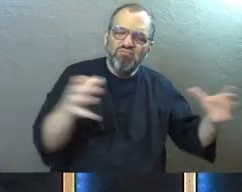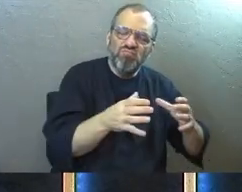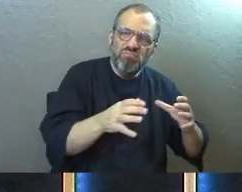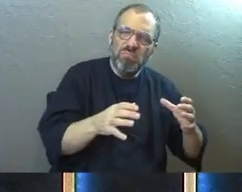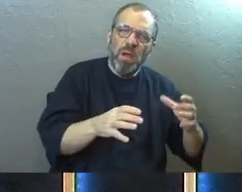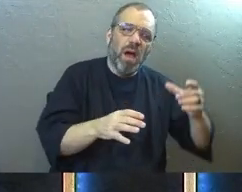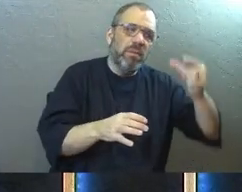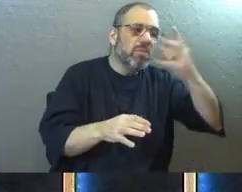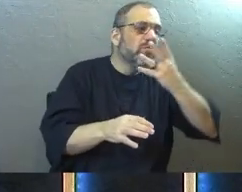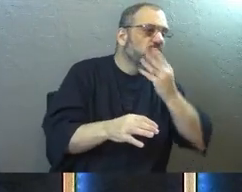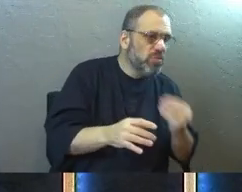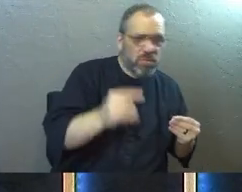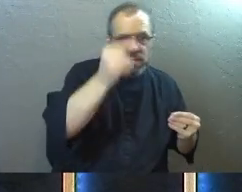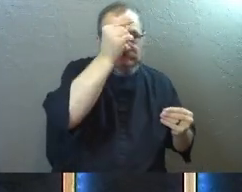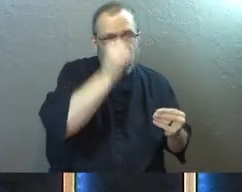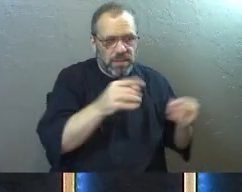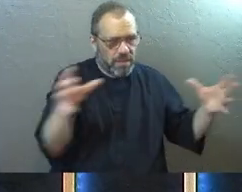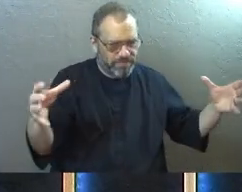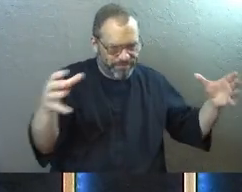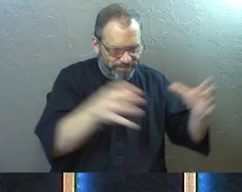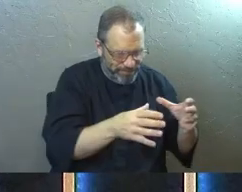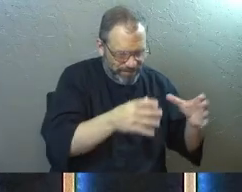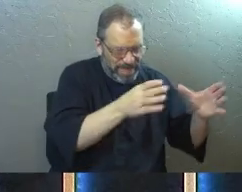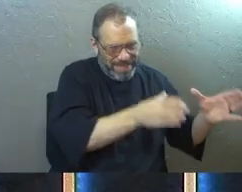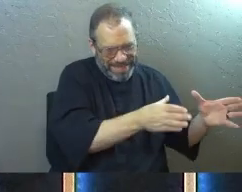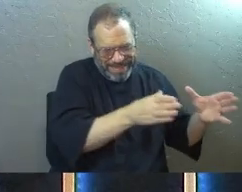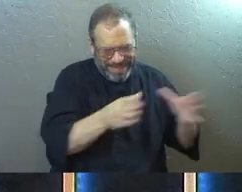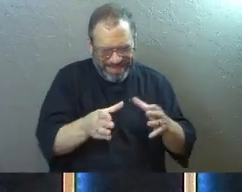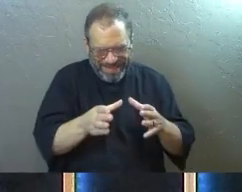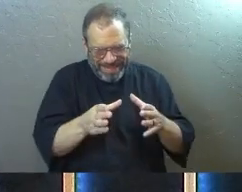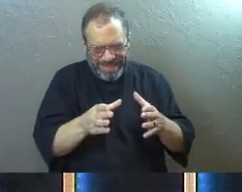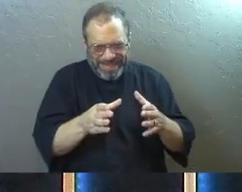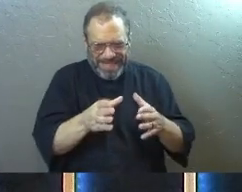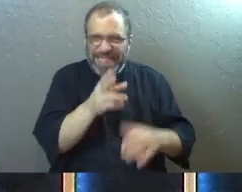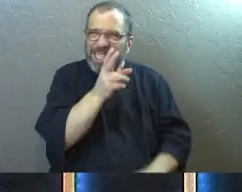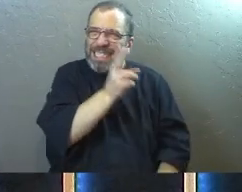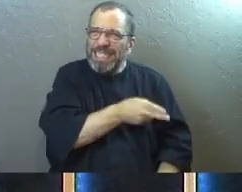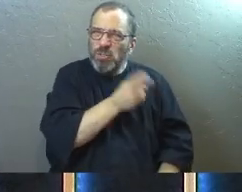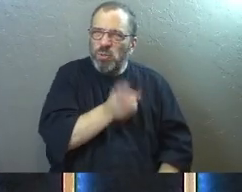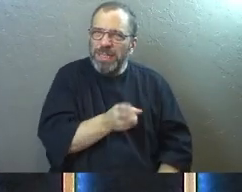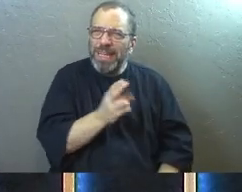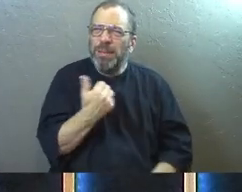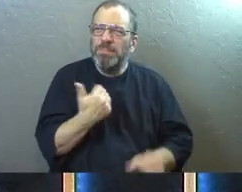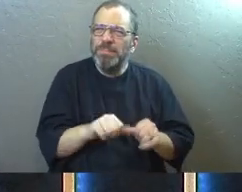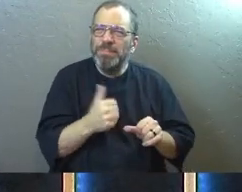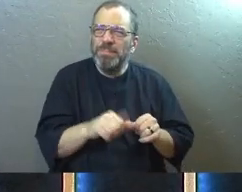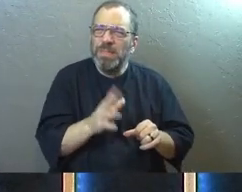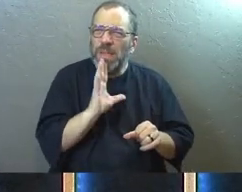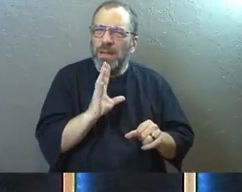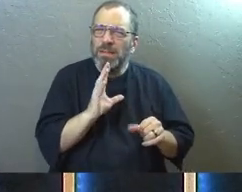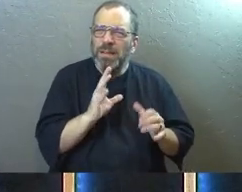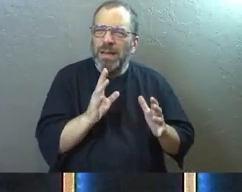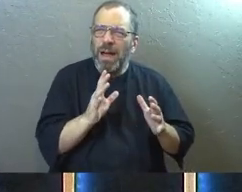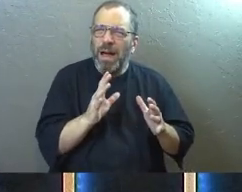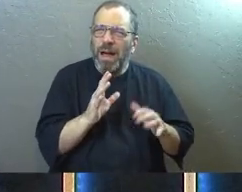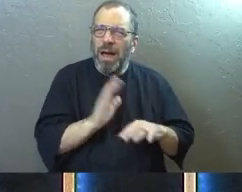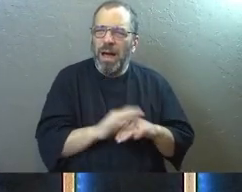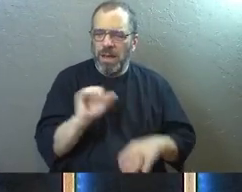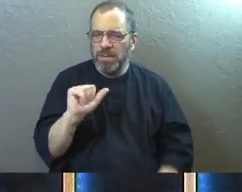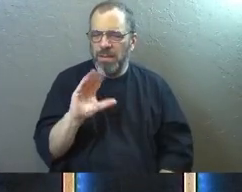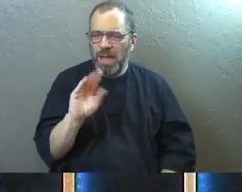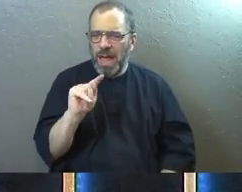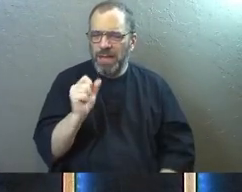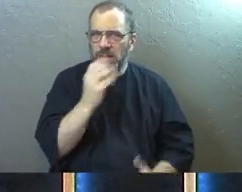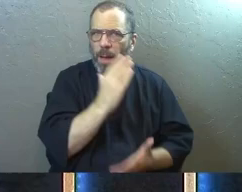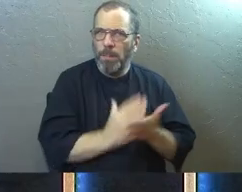different people underneath Jesus. And then he kind of goes into some of his history. And we've talked about this a lot when we did our series Acts